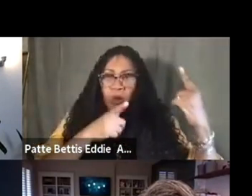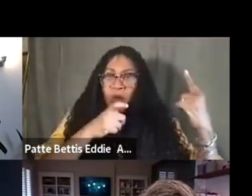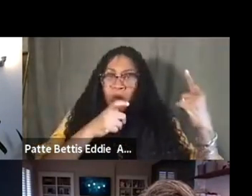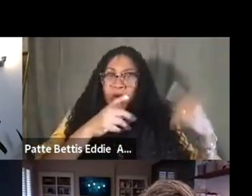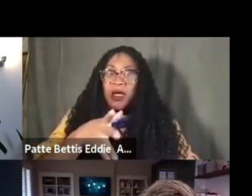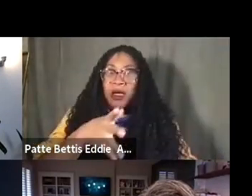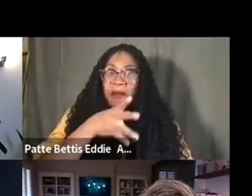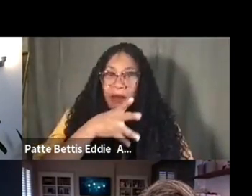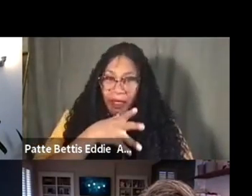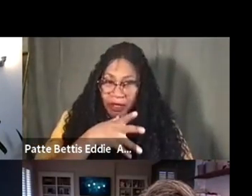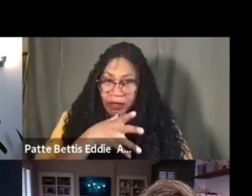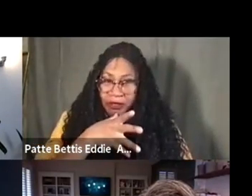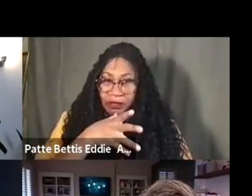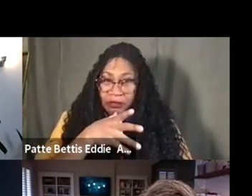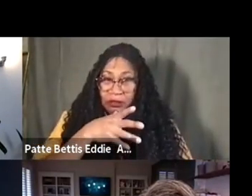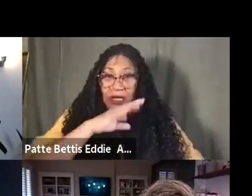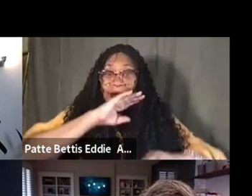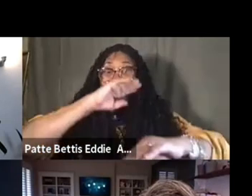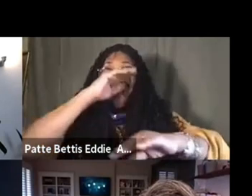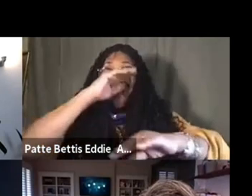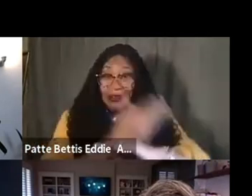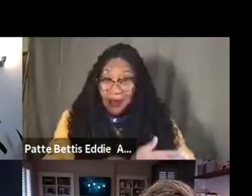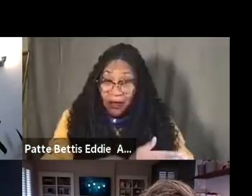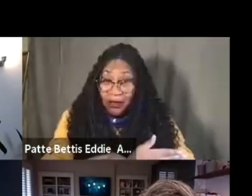and thinking about daughters of enslaved.